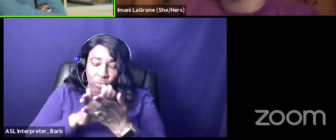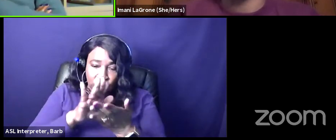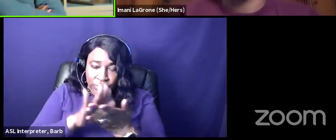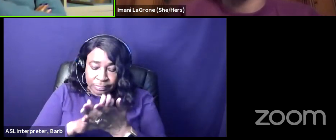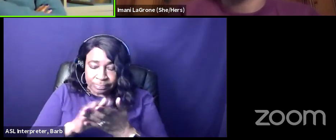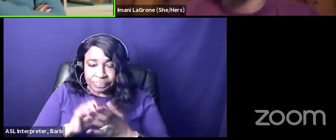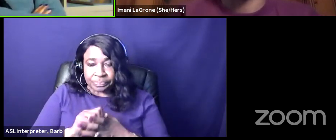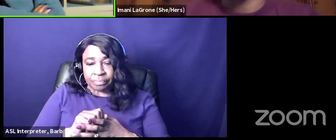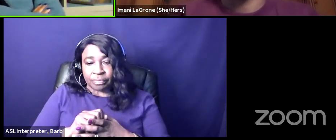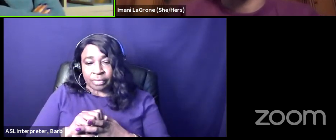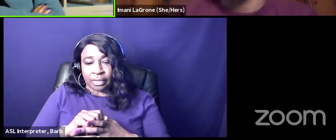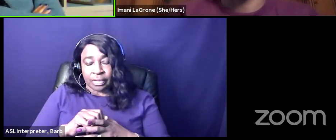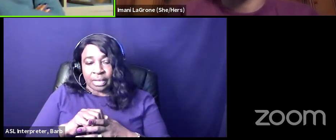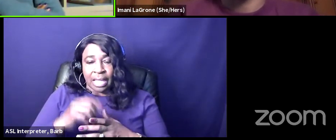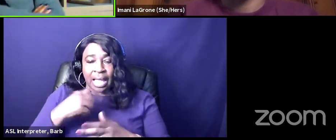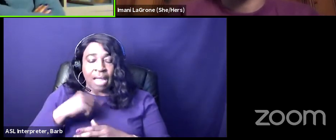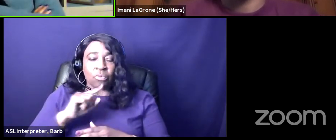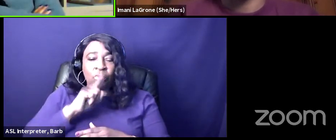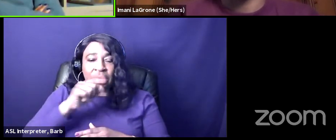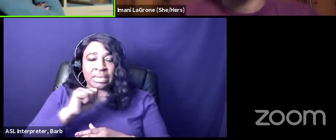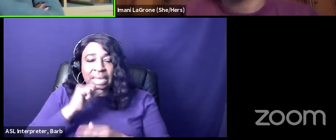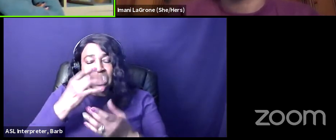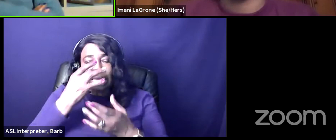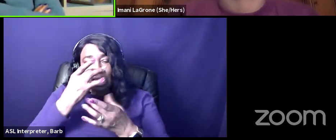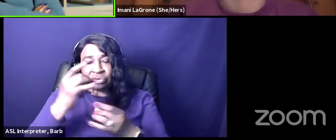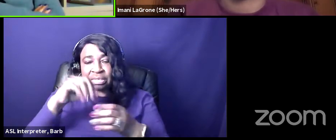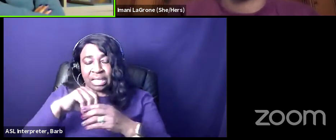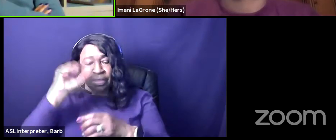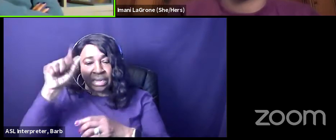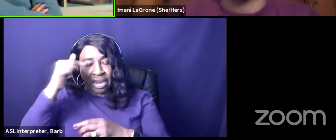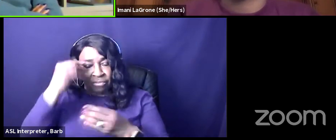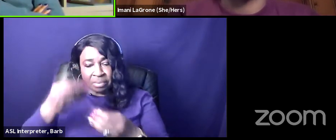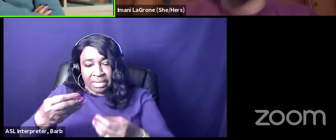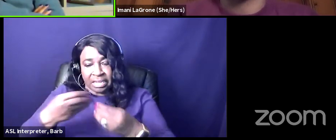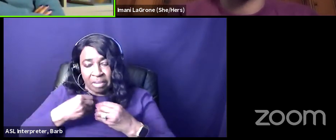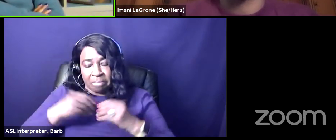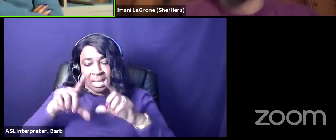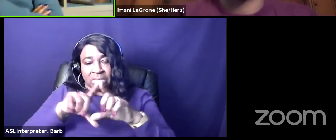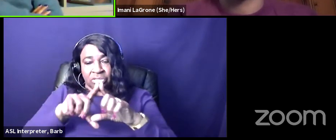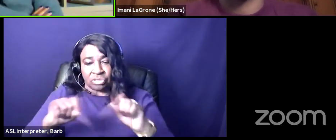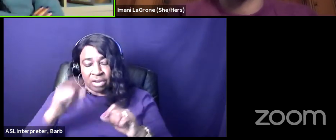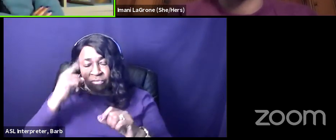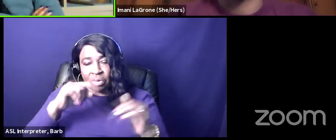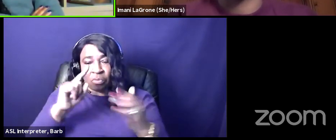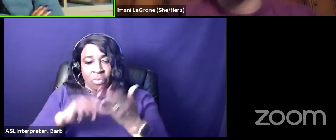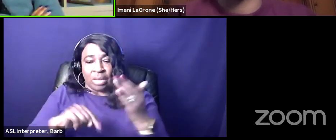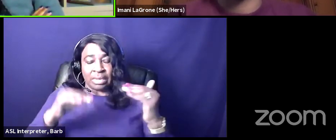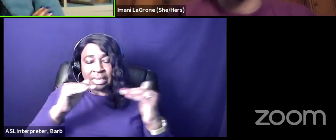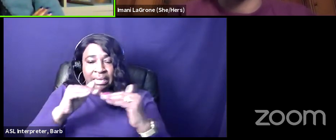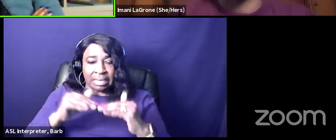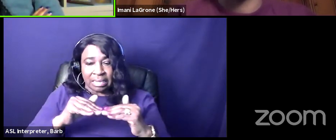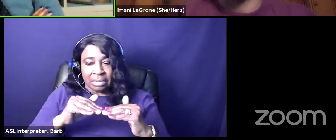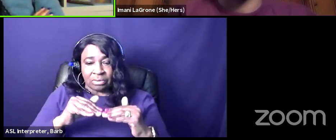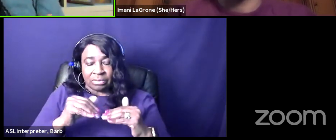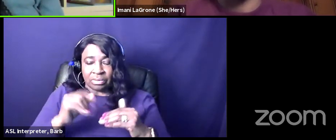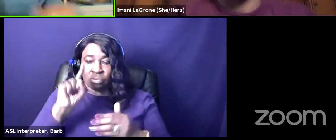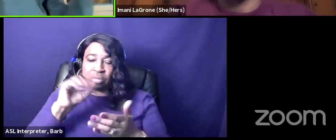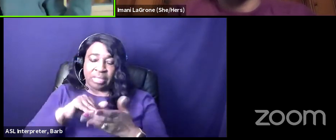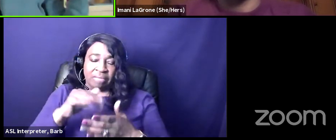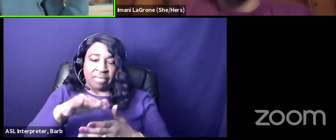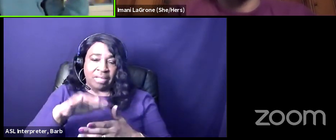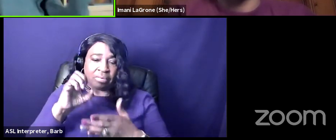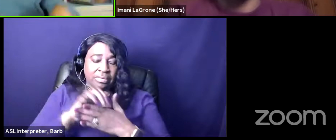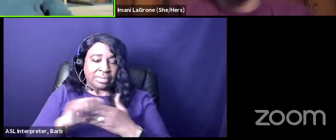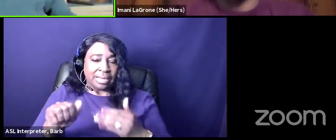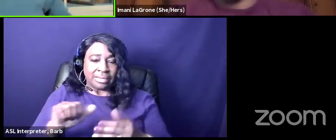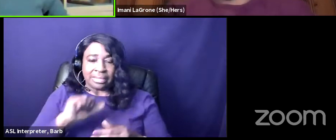am thoroughly not interested in the government giving me a check for what's equivalent realistically it's probably gonna be like fifteen hundred dollars and then